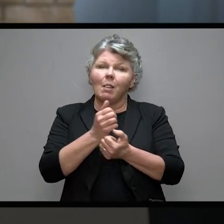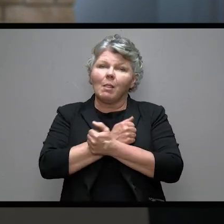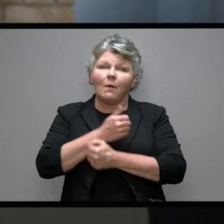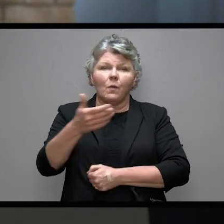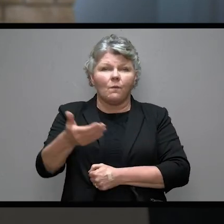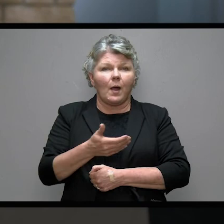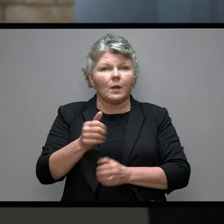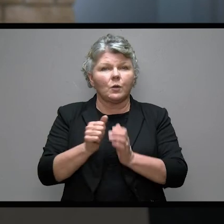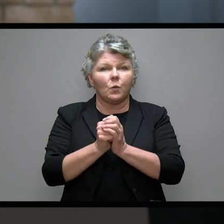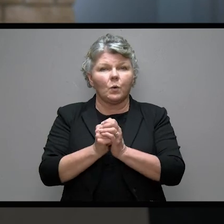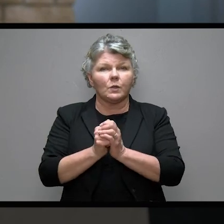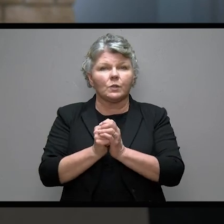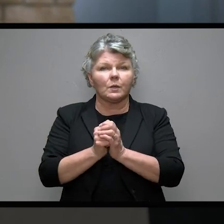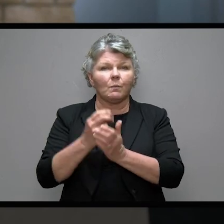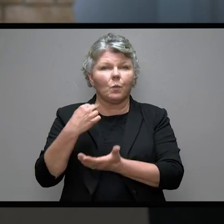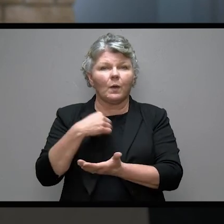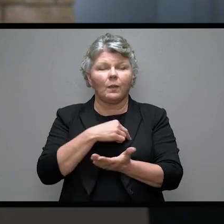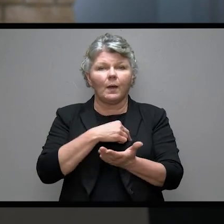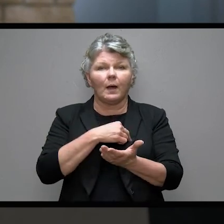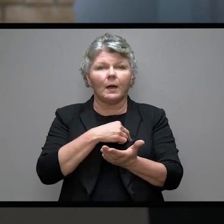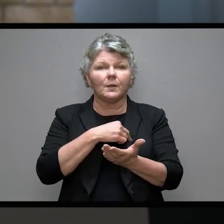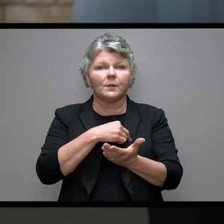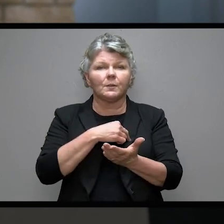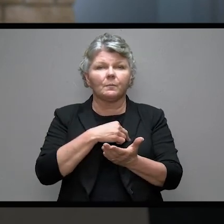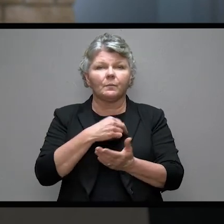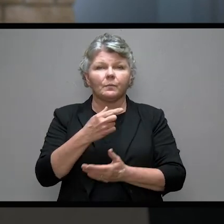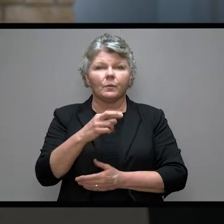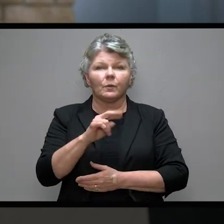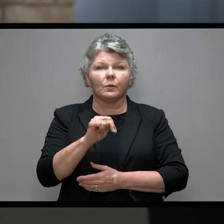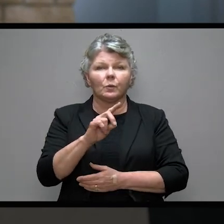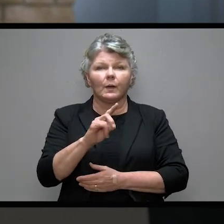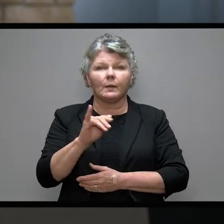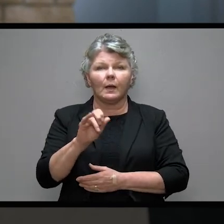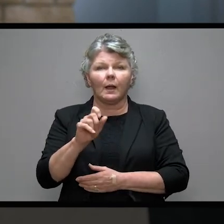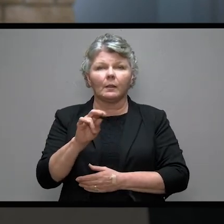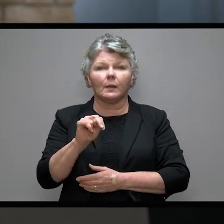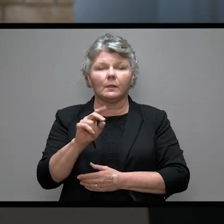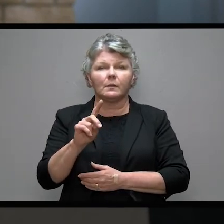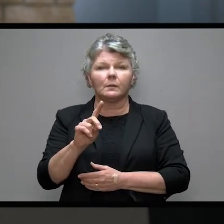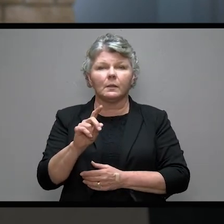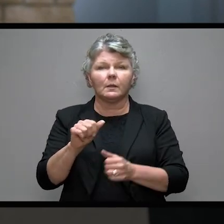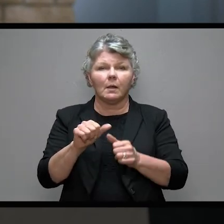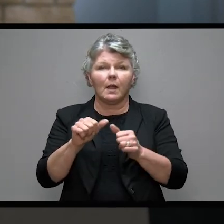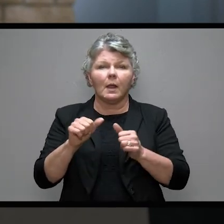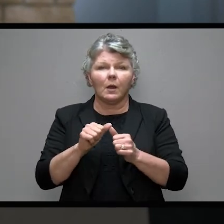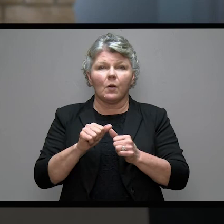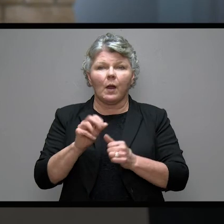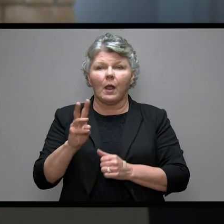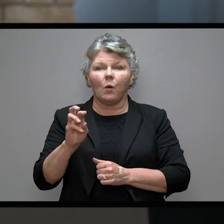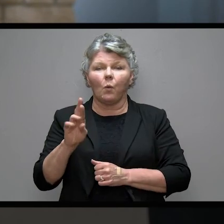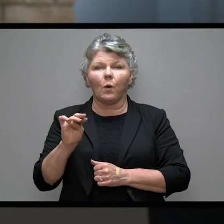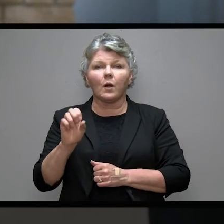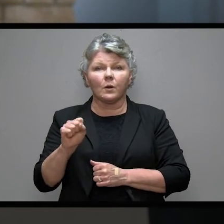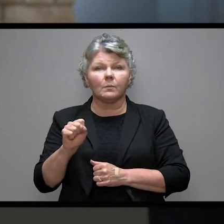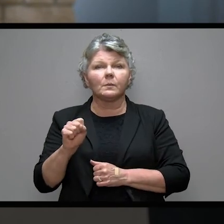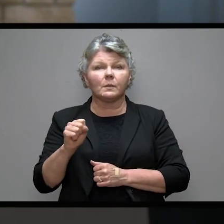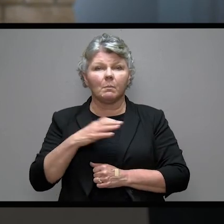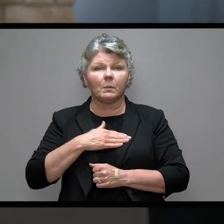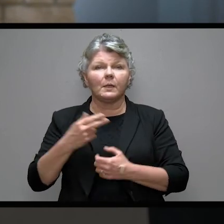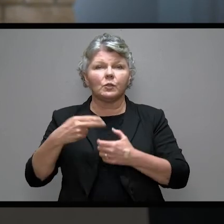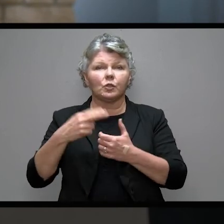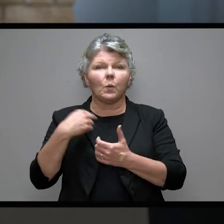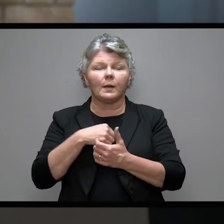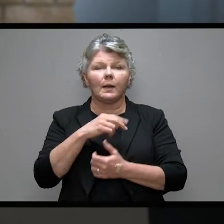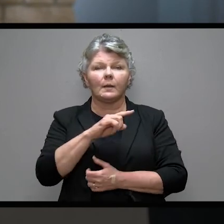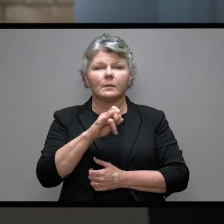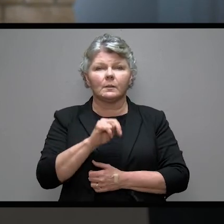invite you to worship with us. If you're ever in the Grand Island area, if you're ever in and around worms, please come and join us